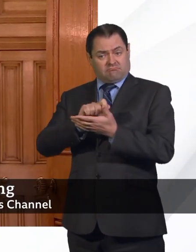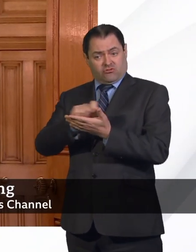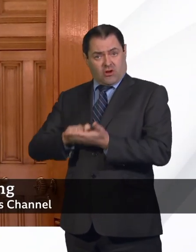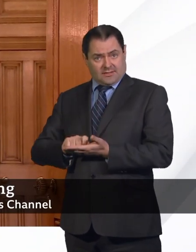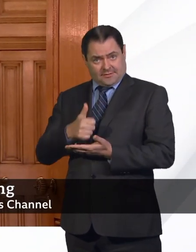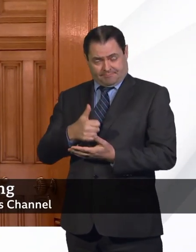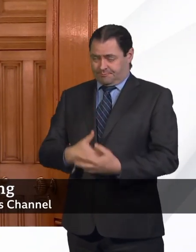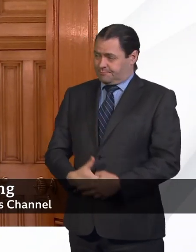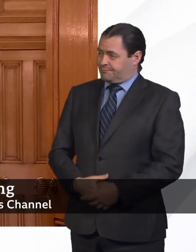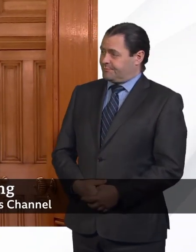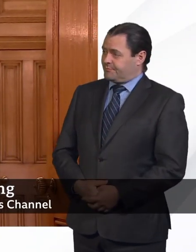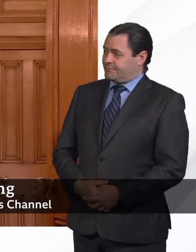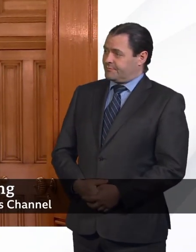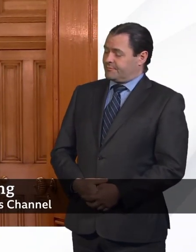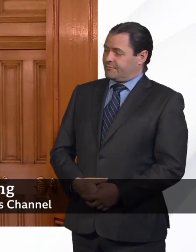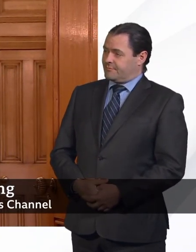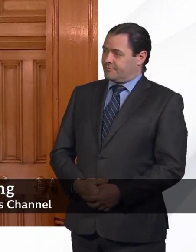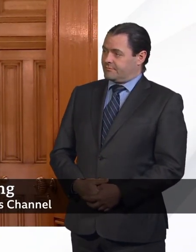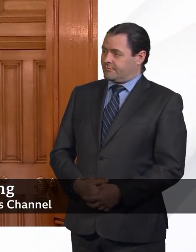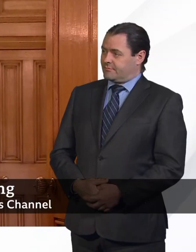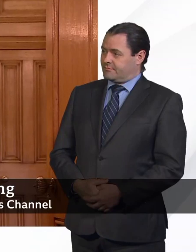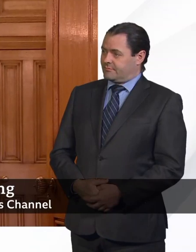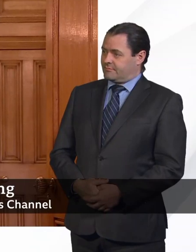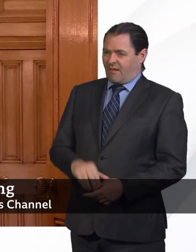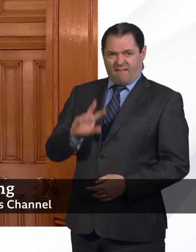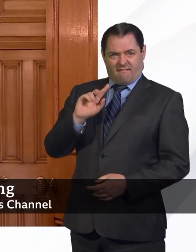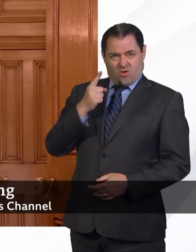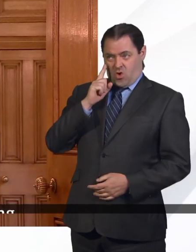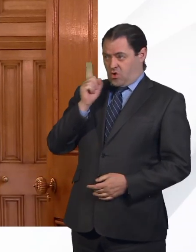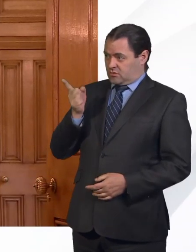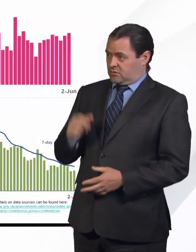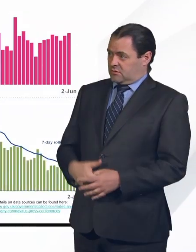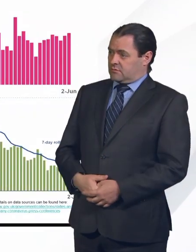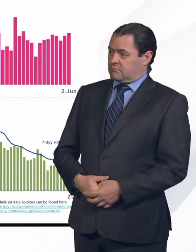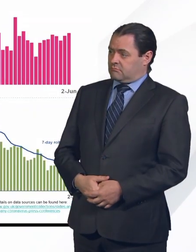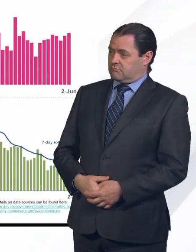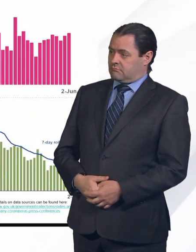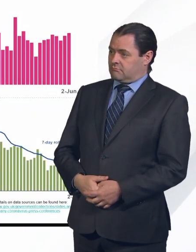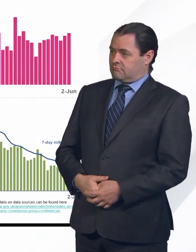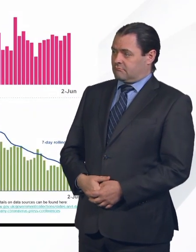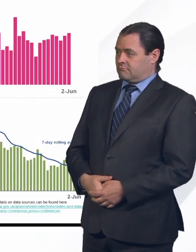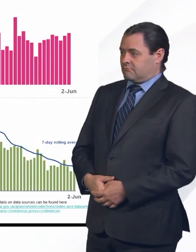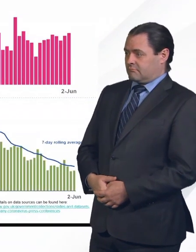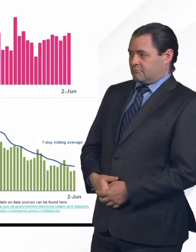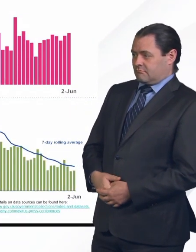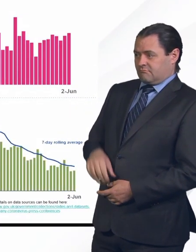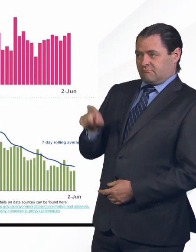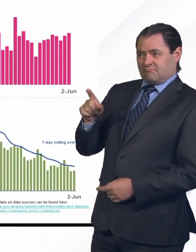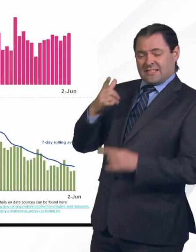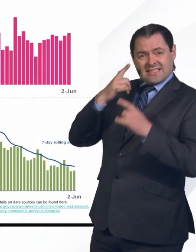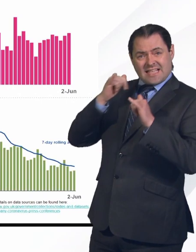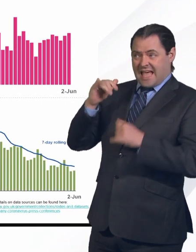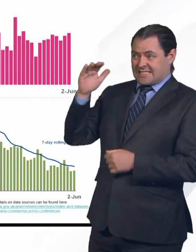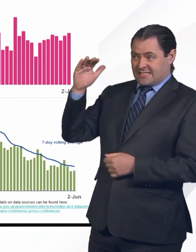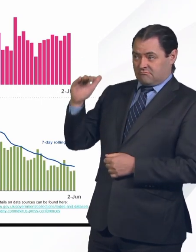journalists. If we first go to slide one. Slide one shows the testing capacity and the number